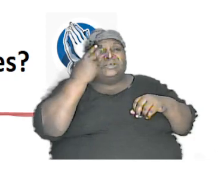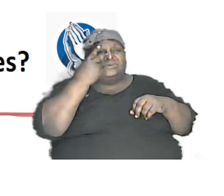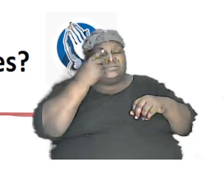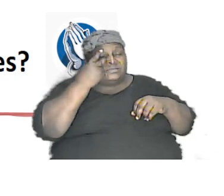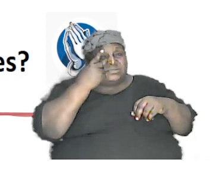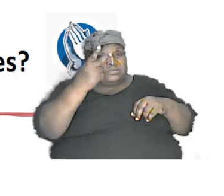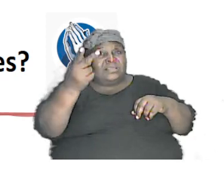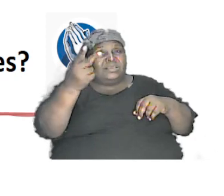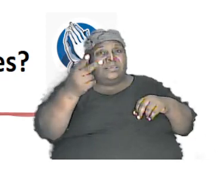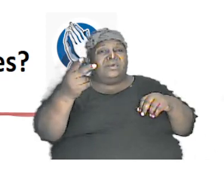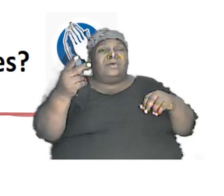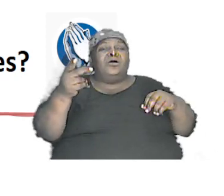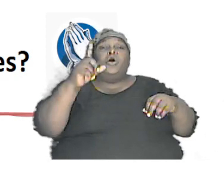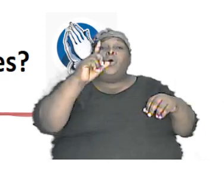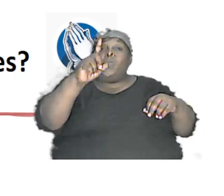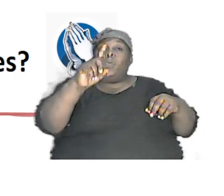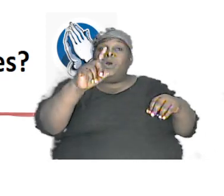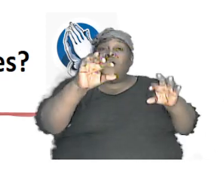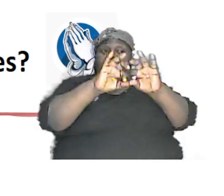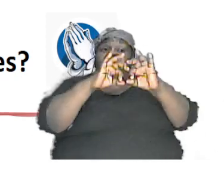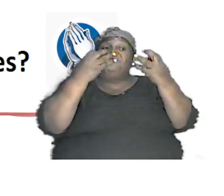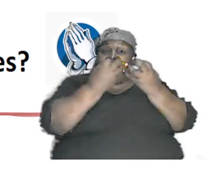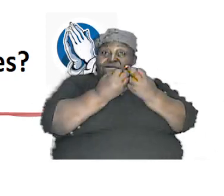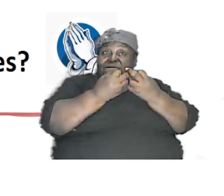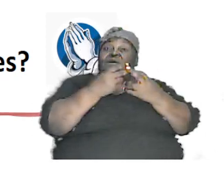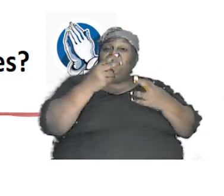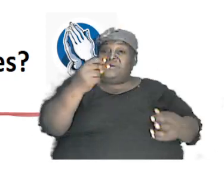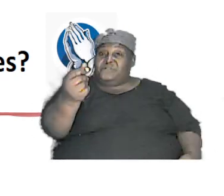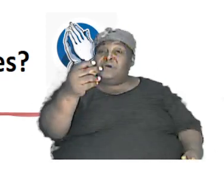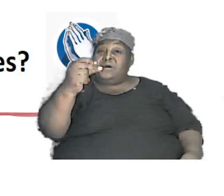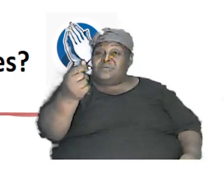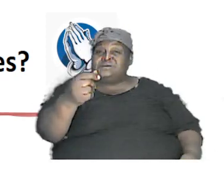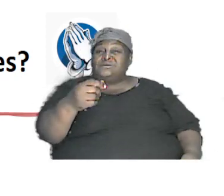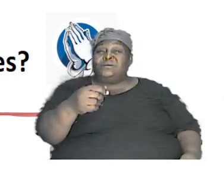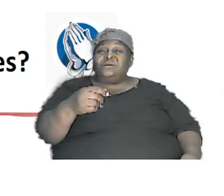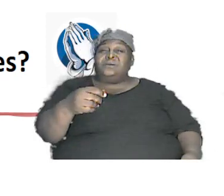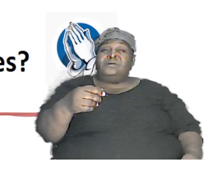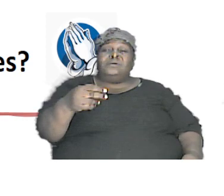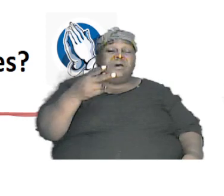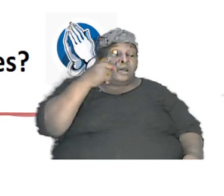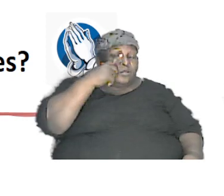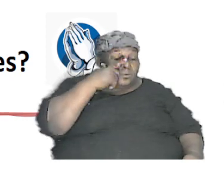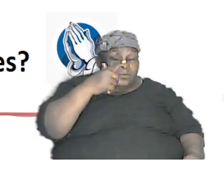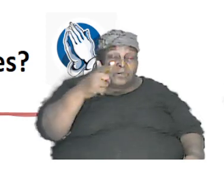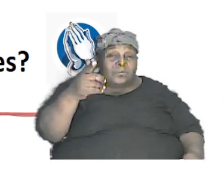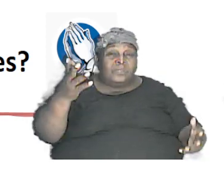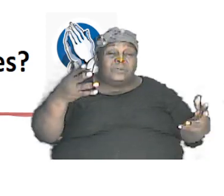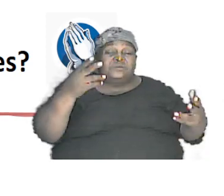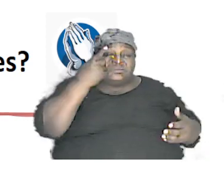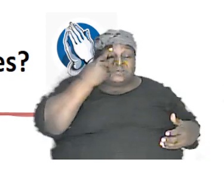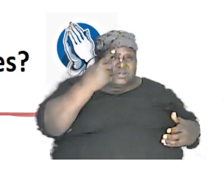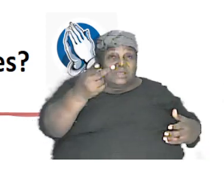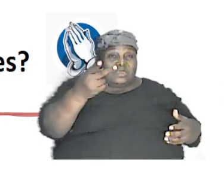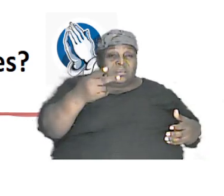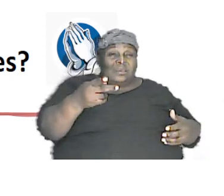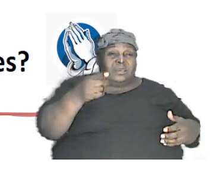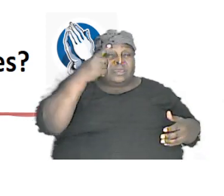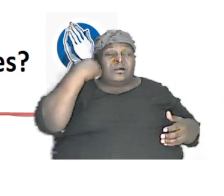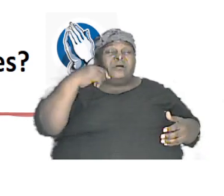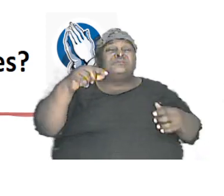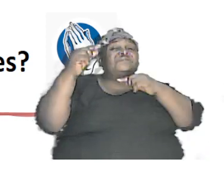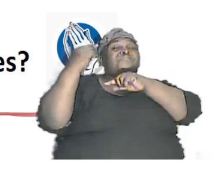this is one family of dogs and look at what we are seeing because of